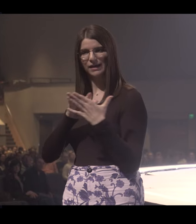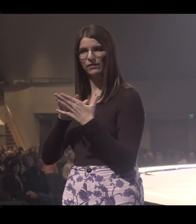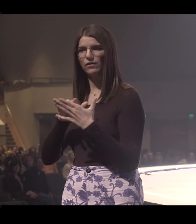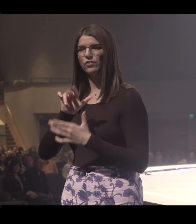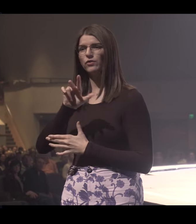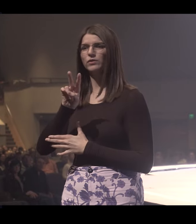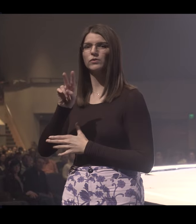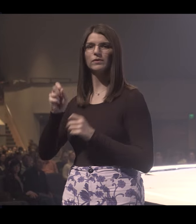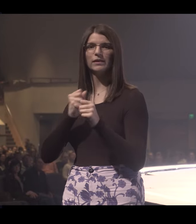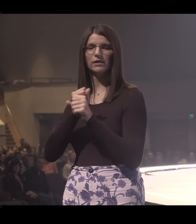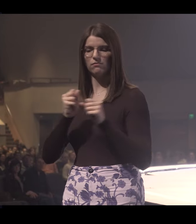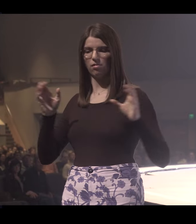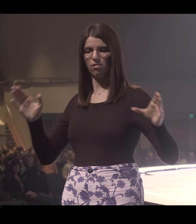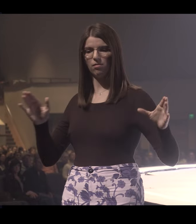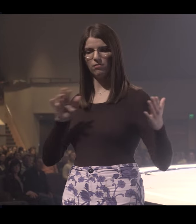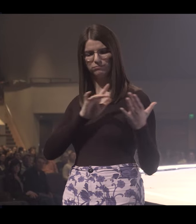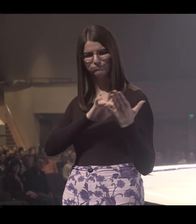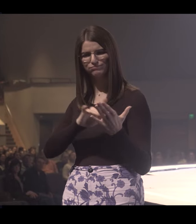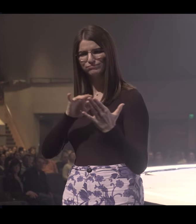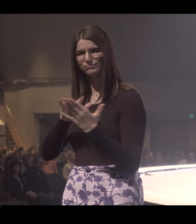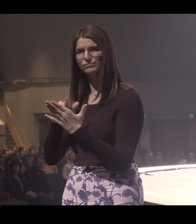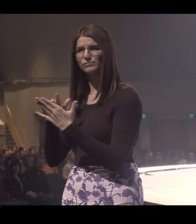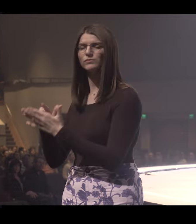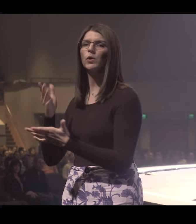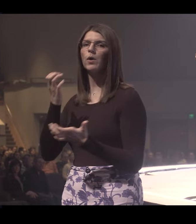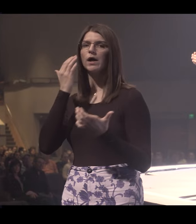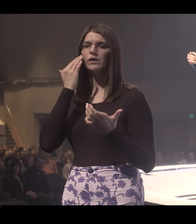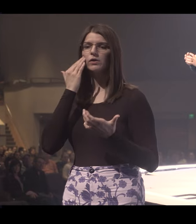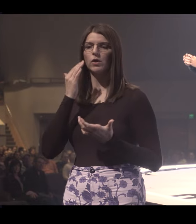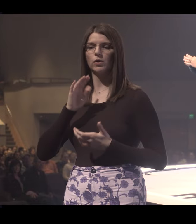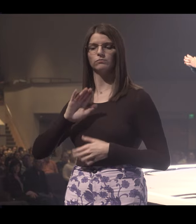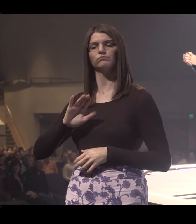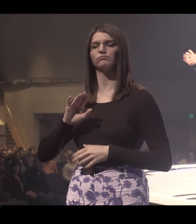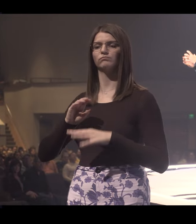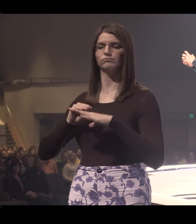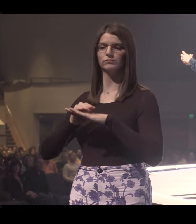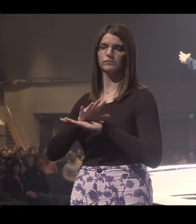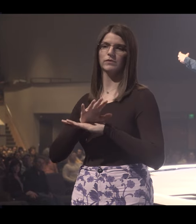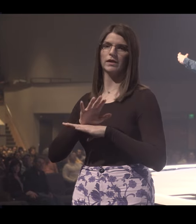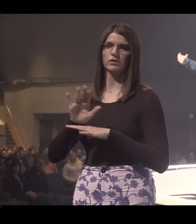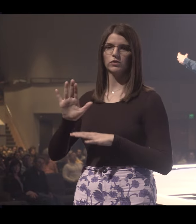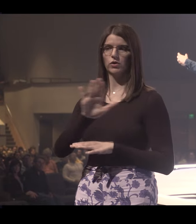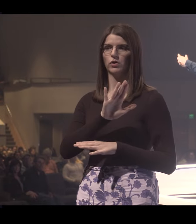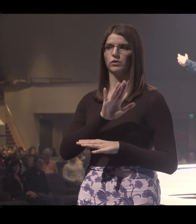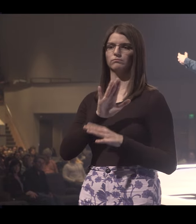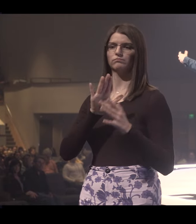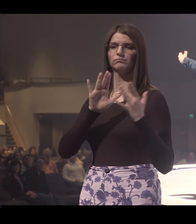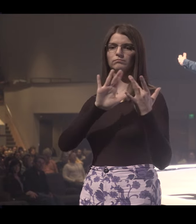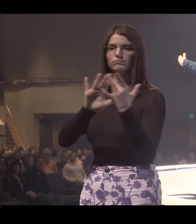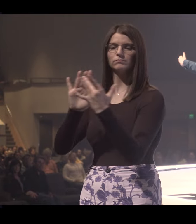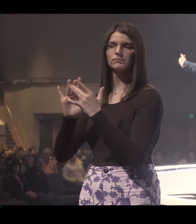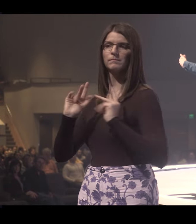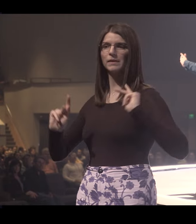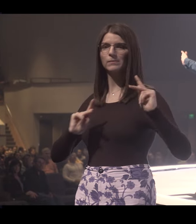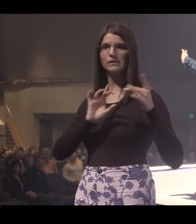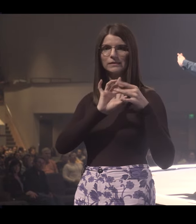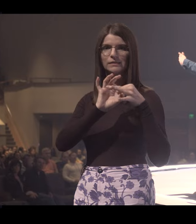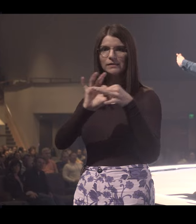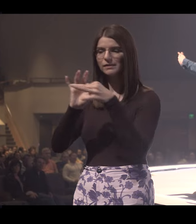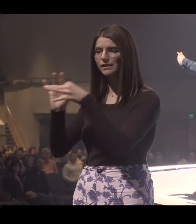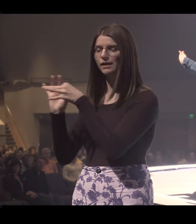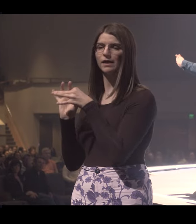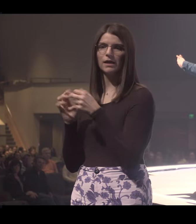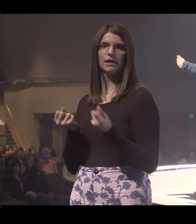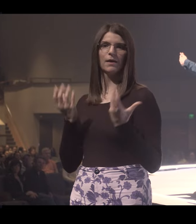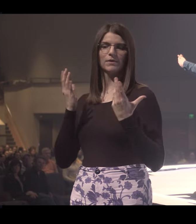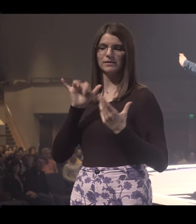studied them over 32 years, and they just wanted to know the effect of these 12,000 people, their social network, the people they were connected to,